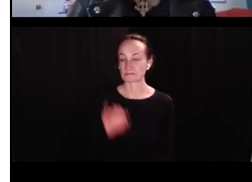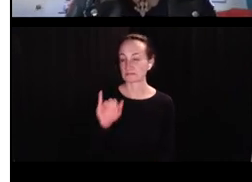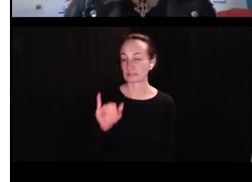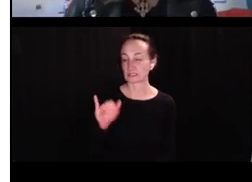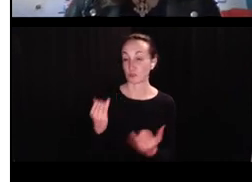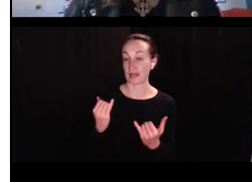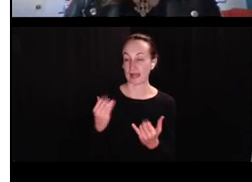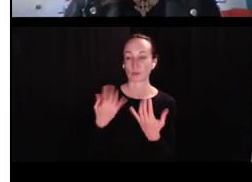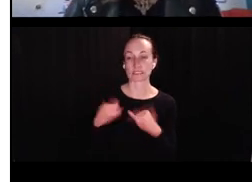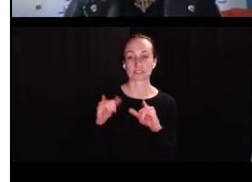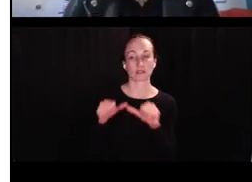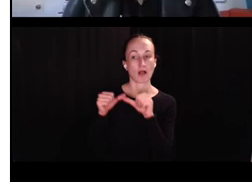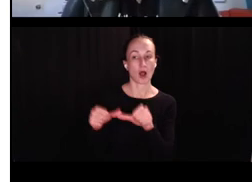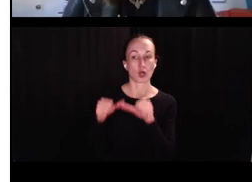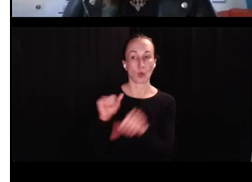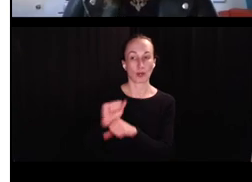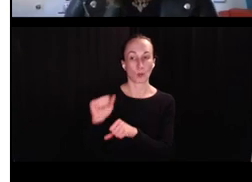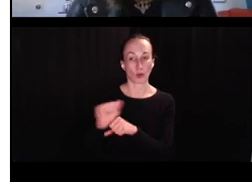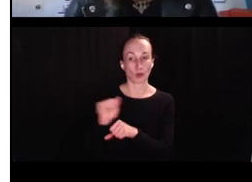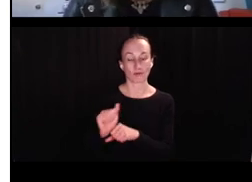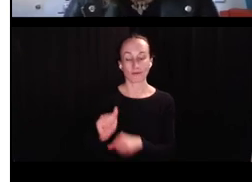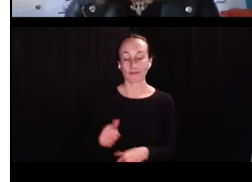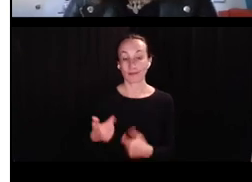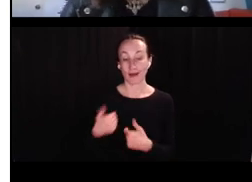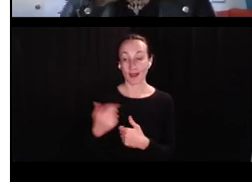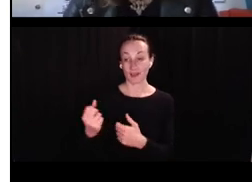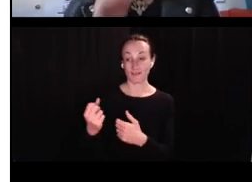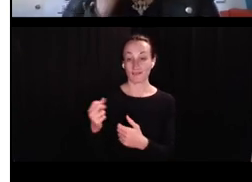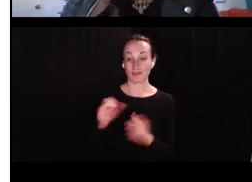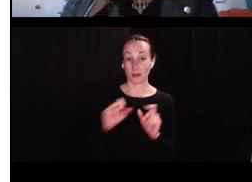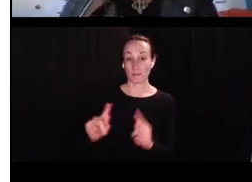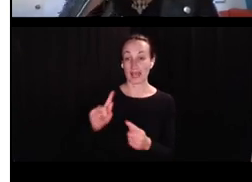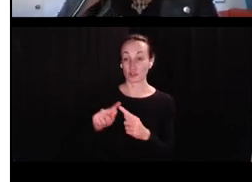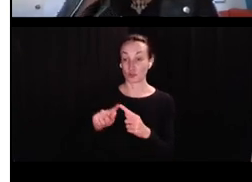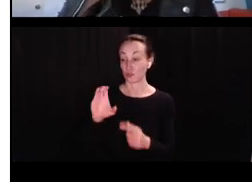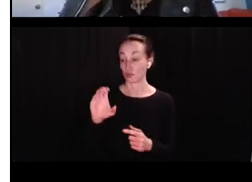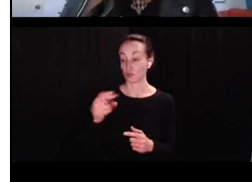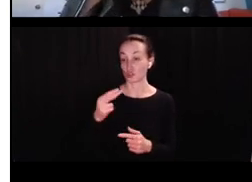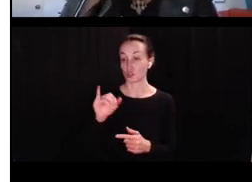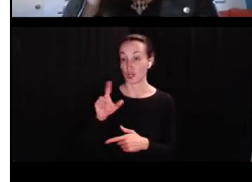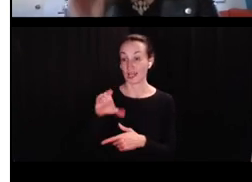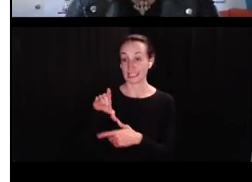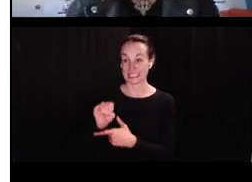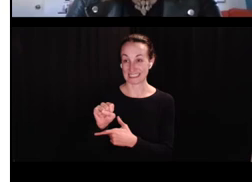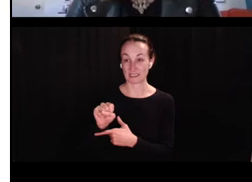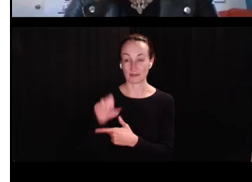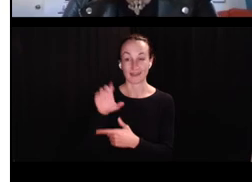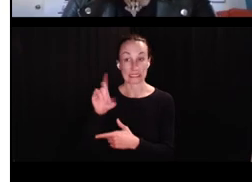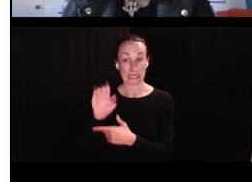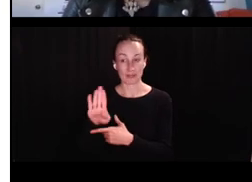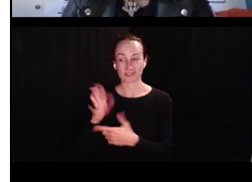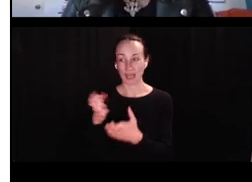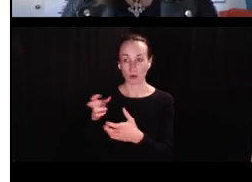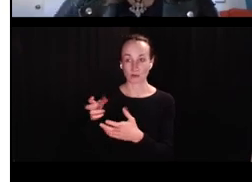Okay. Now this is what's kind of ongoing. Um, I have gone back to